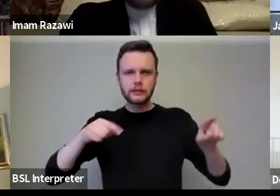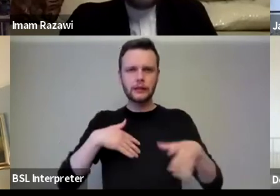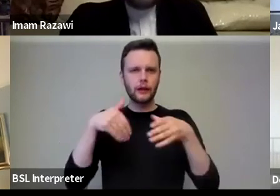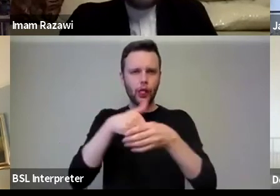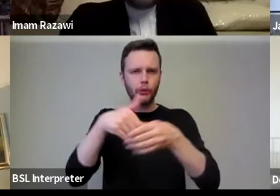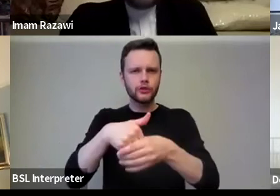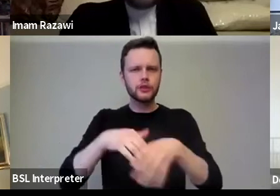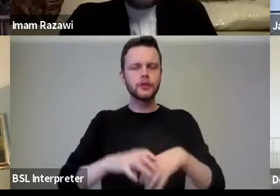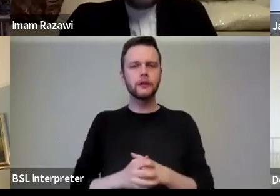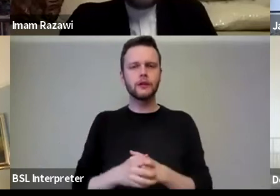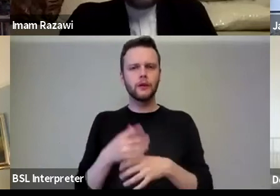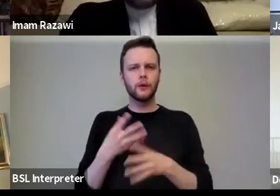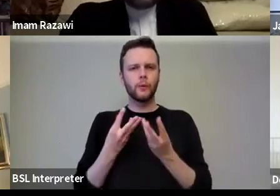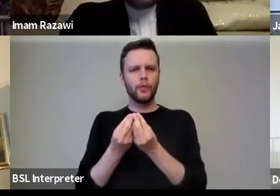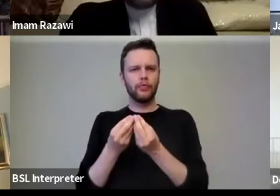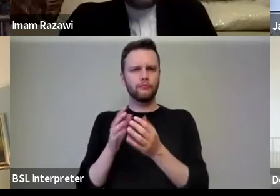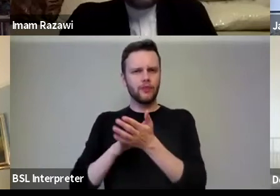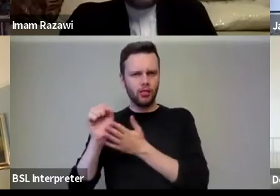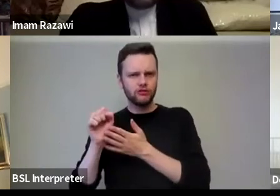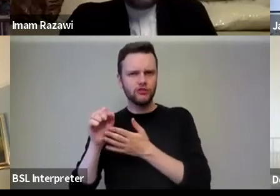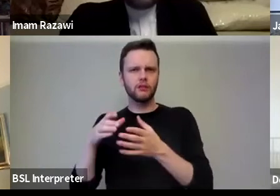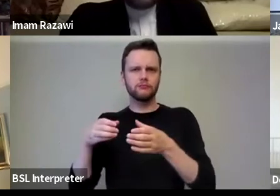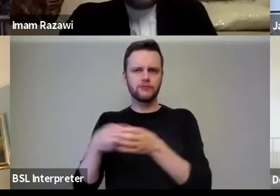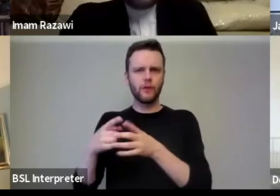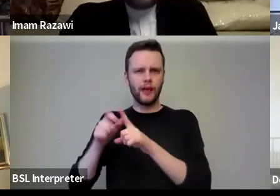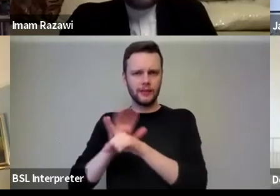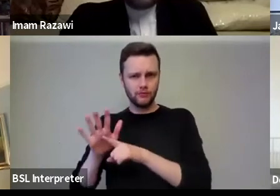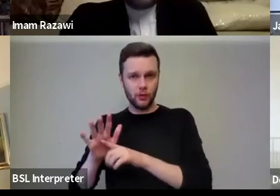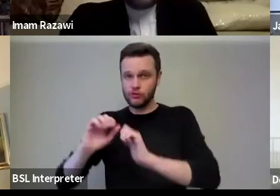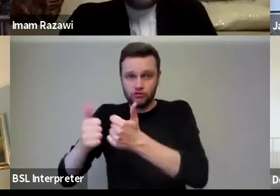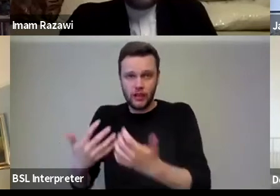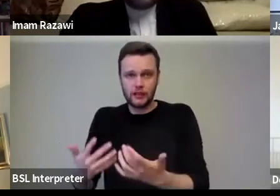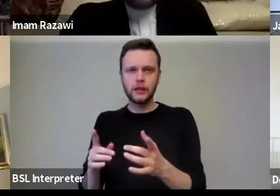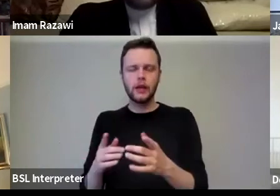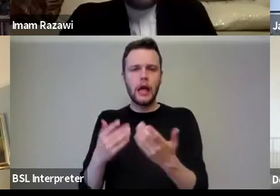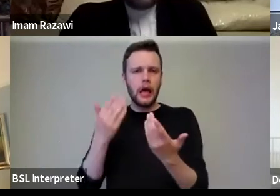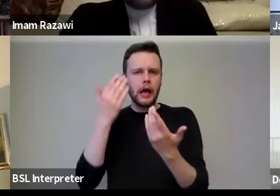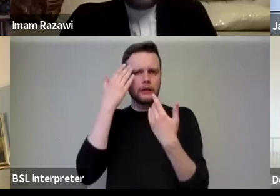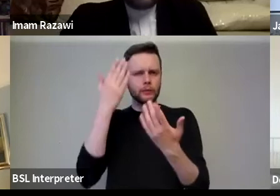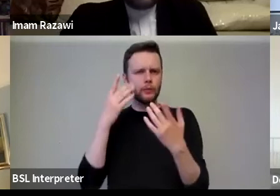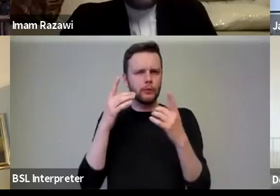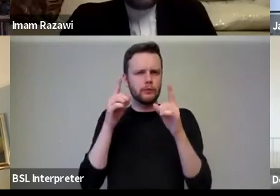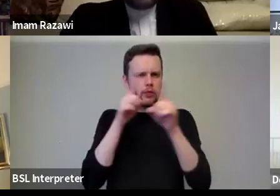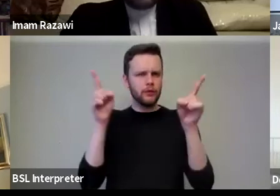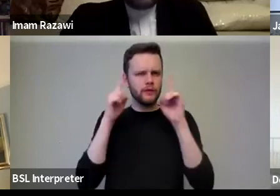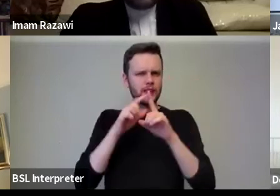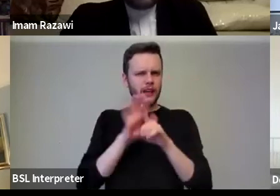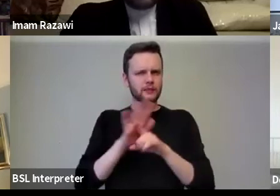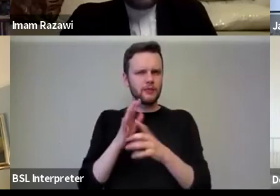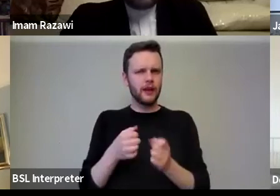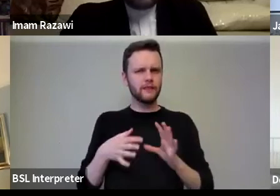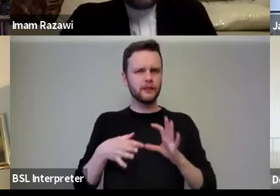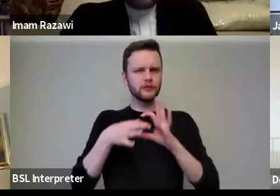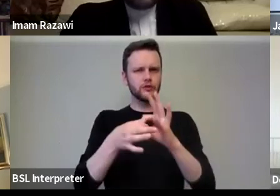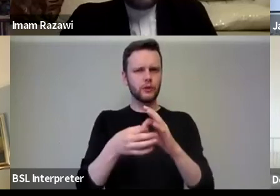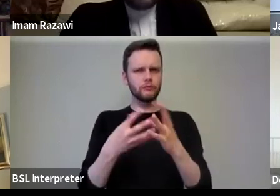with the cultural sector in Edinburgh, which is great. I don't know whether the University of Edinburgh has joint posts with